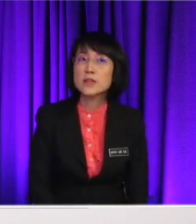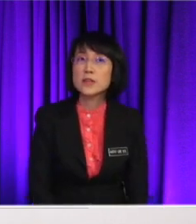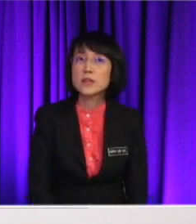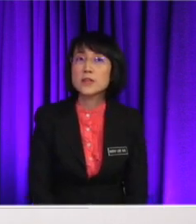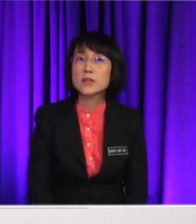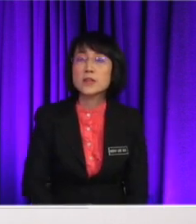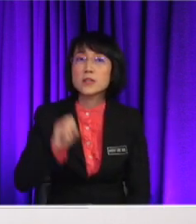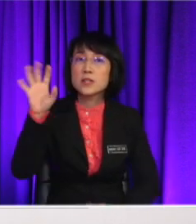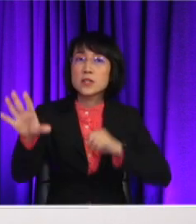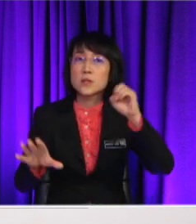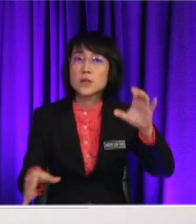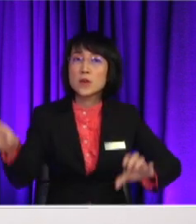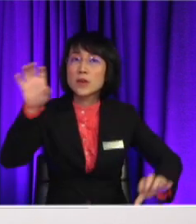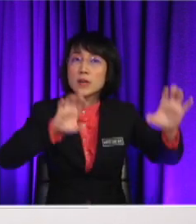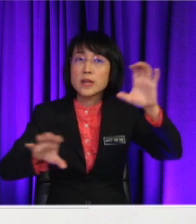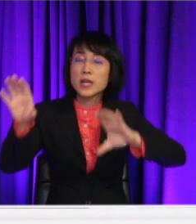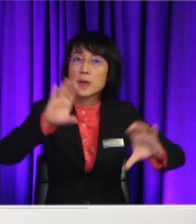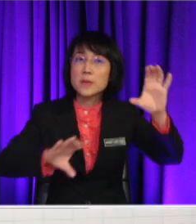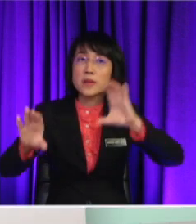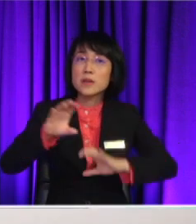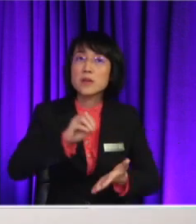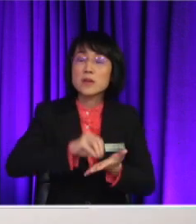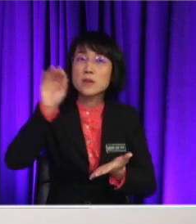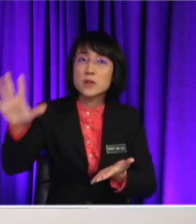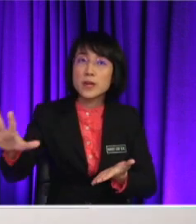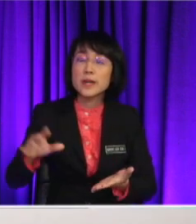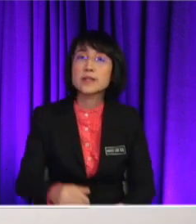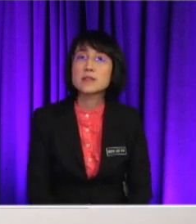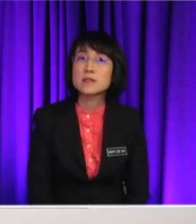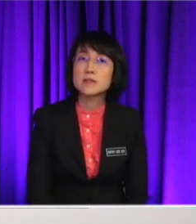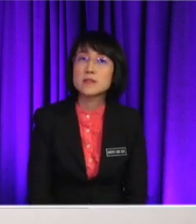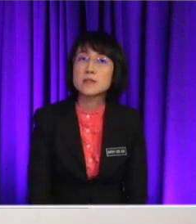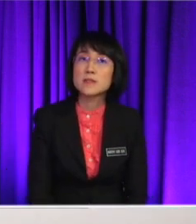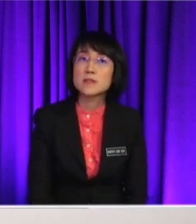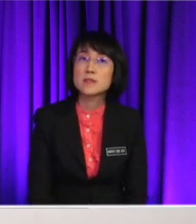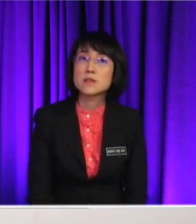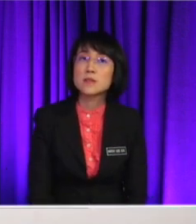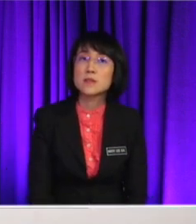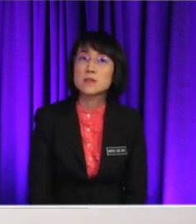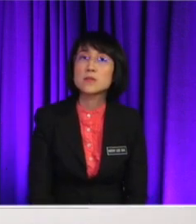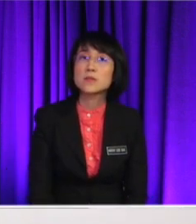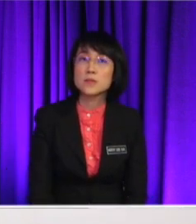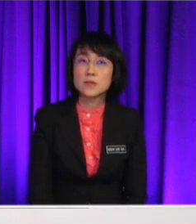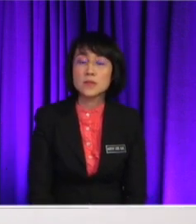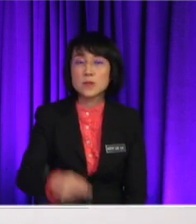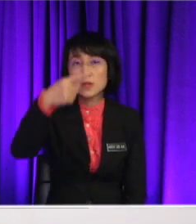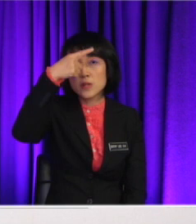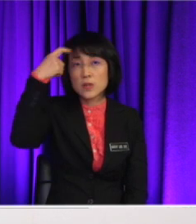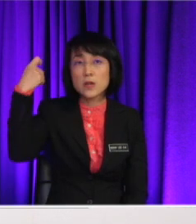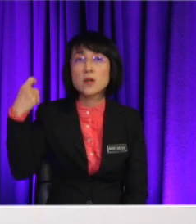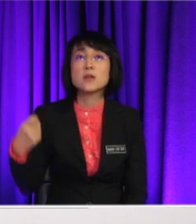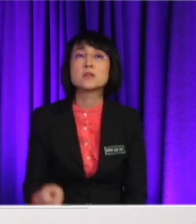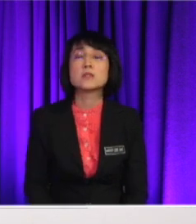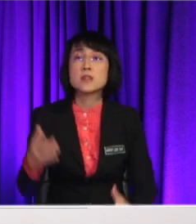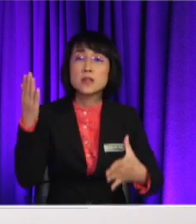chemical waste, especially poisonous gases, without any precautions. This reckless action has caused a huge impact on the quality of air.